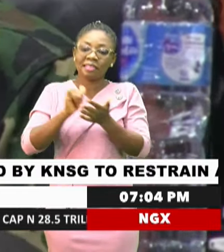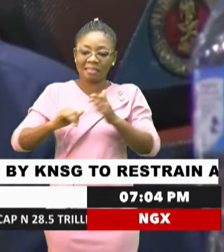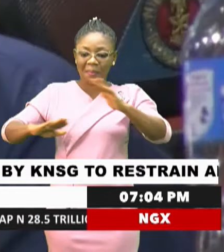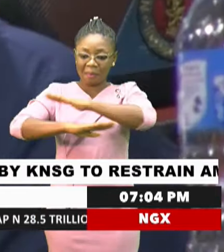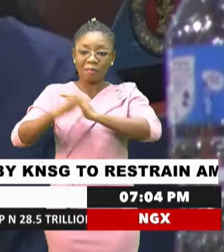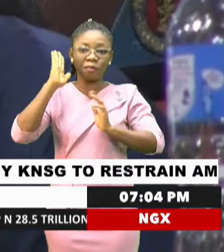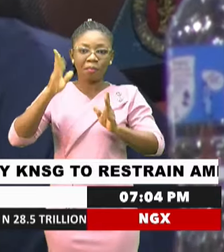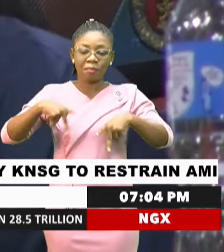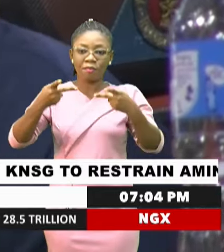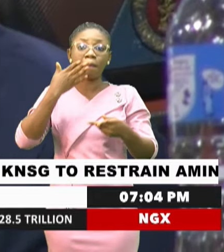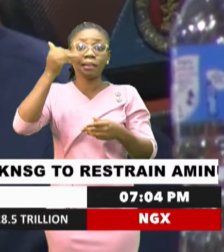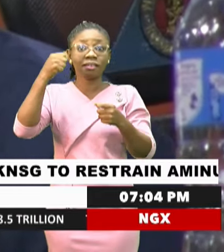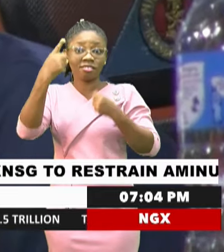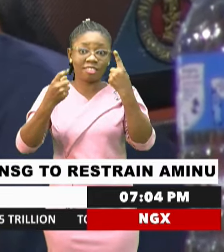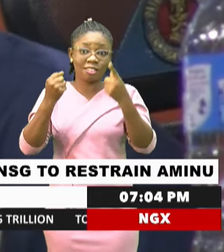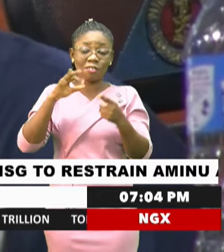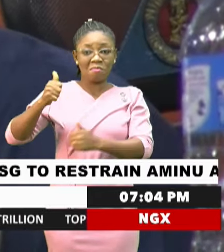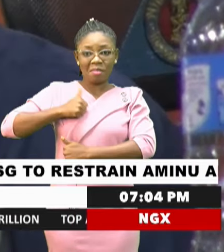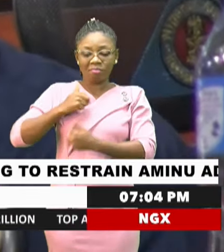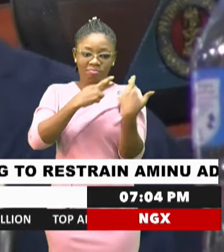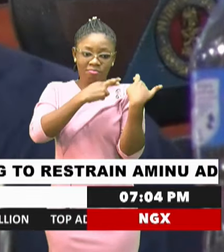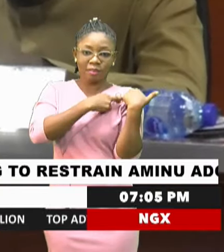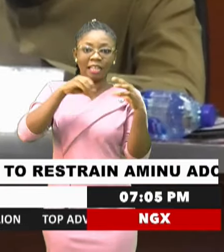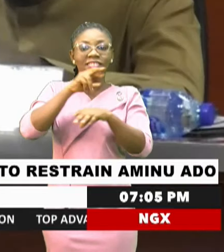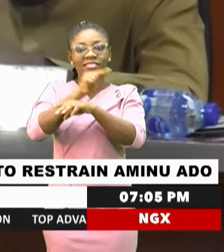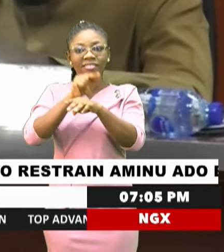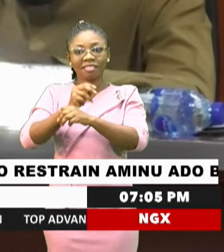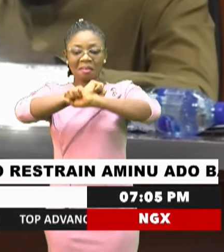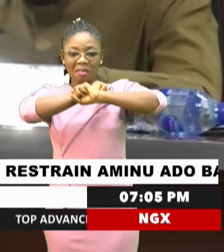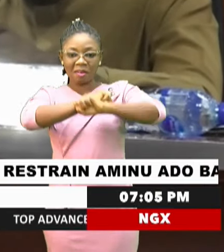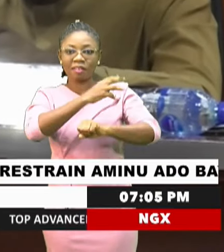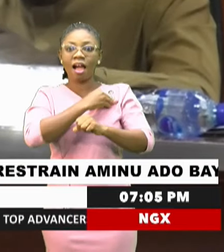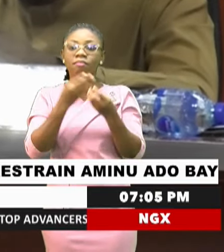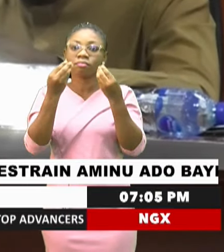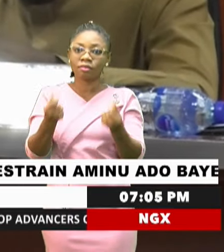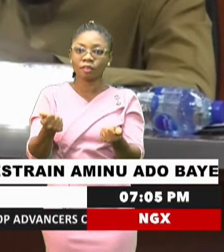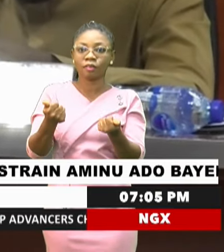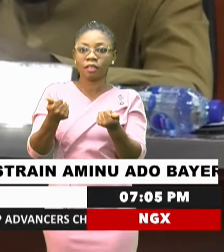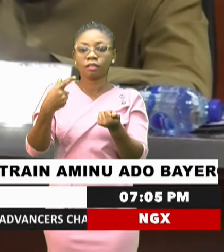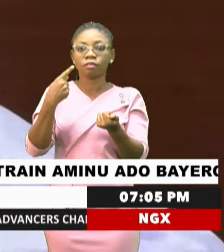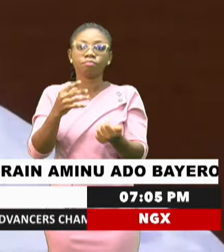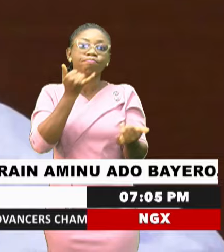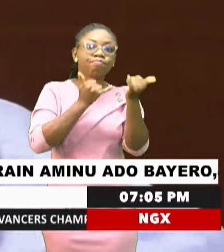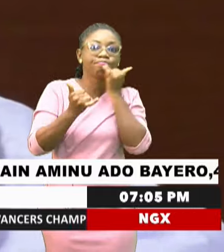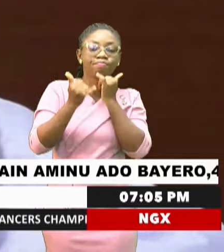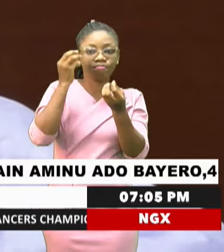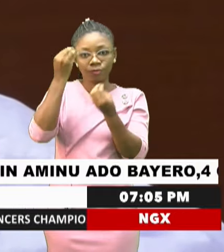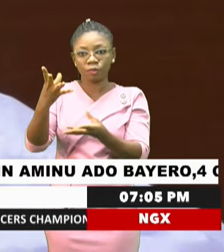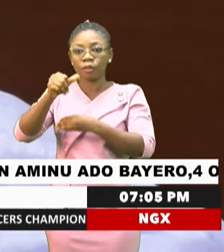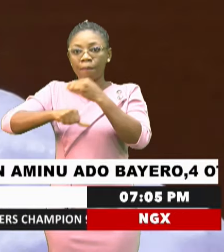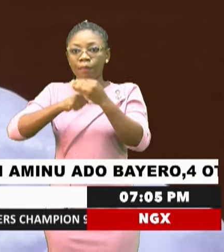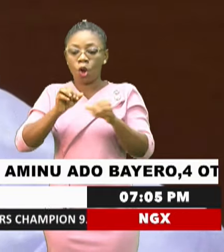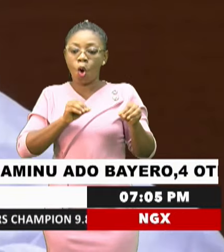provide a better understanding of the military's role in national security and address misconceptions about their operations while